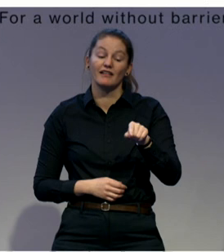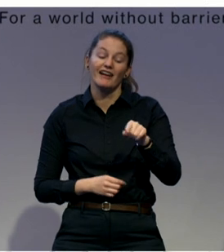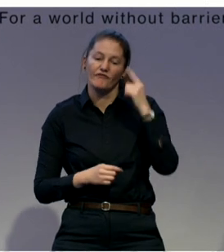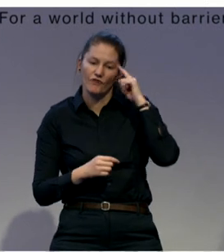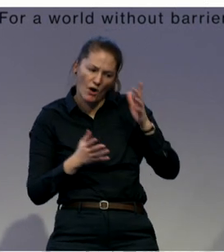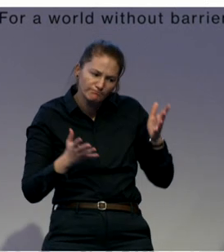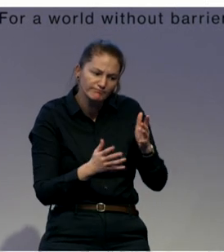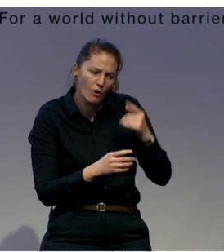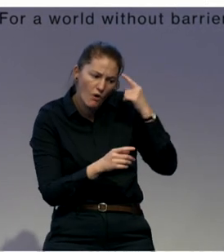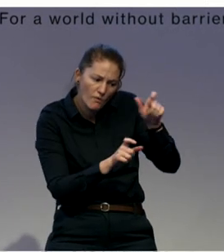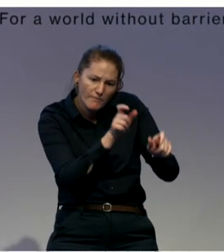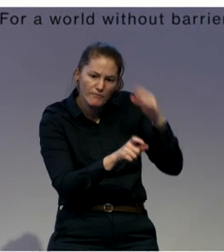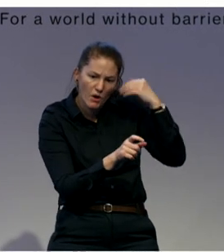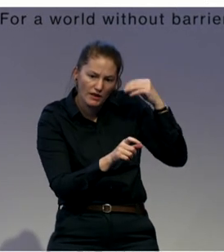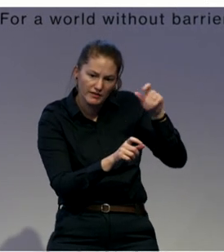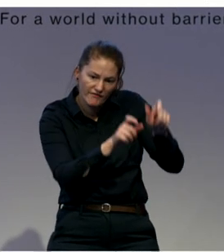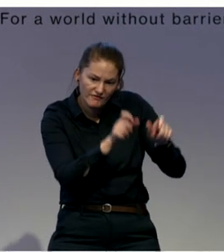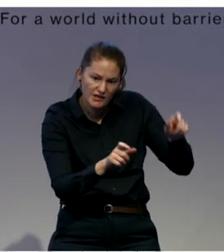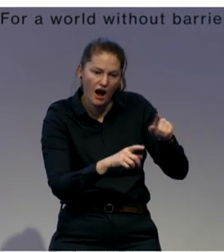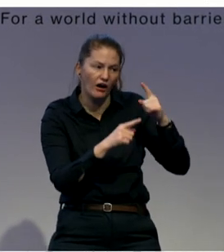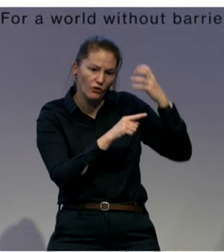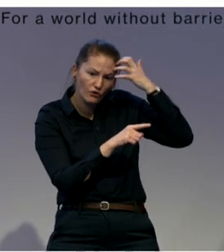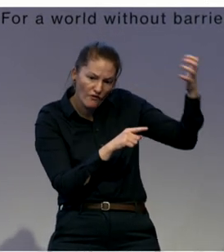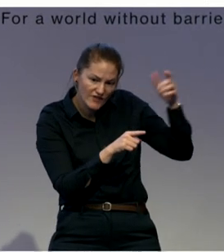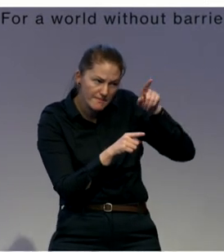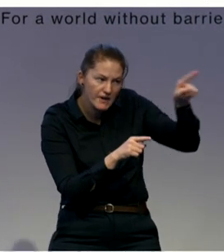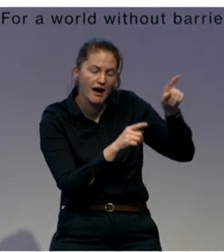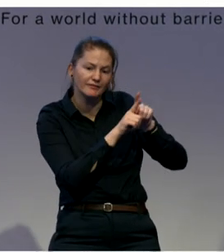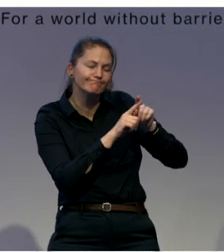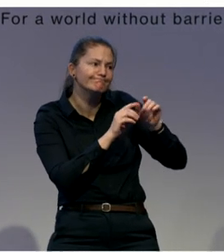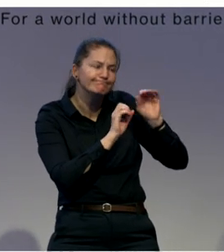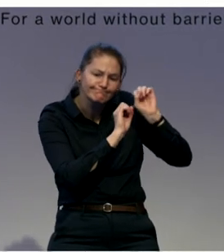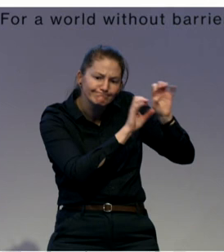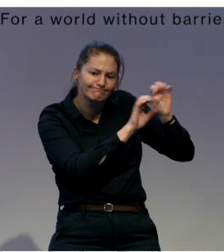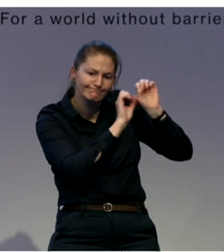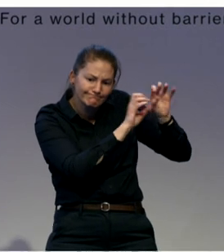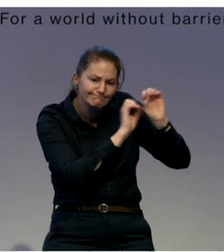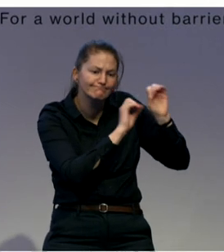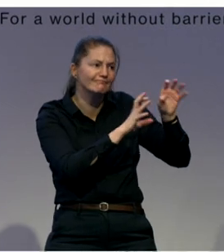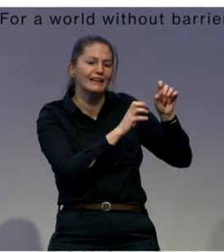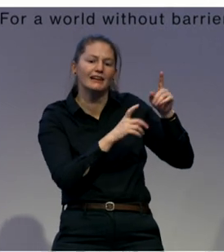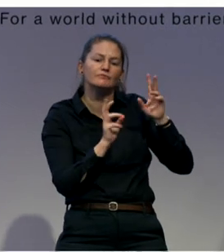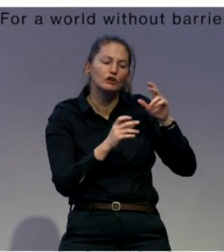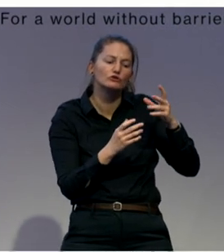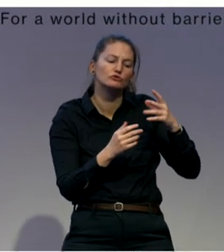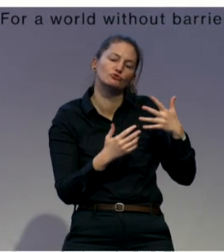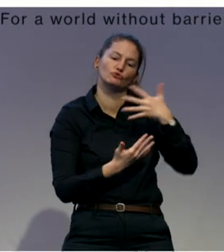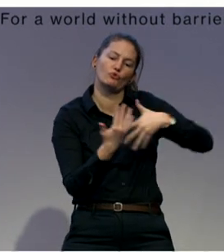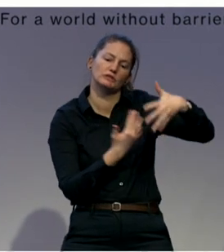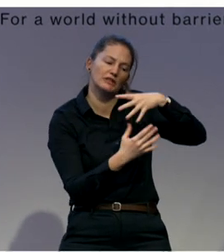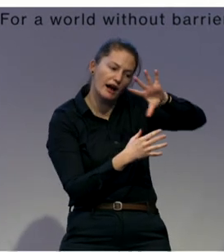on development, the legal framework on social inclusion in line with UNCRPD.